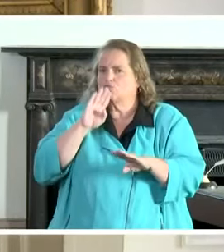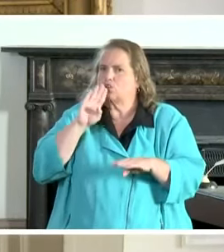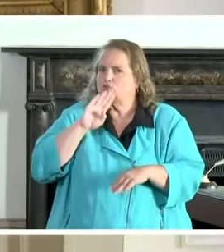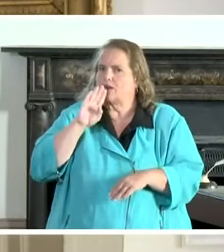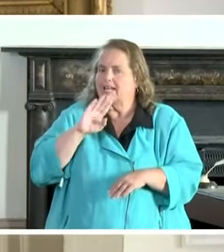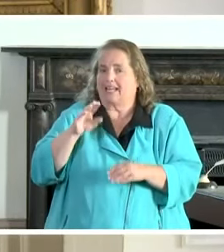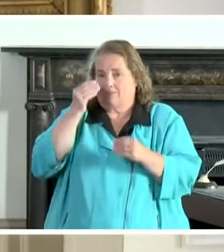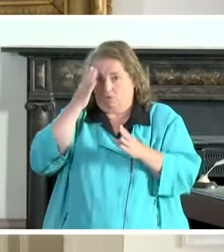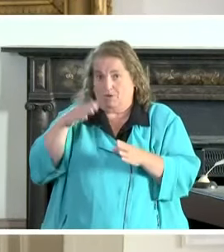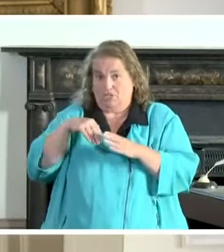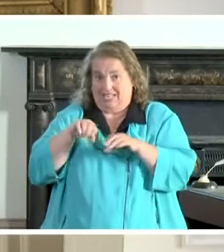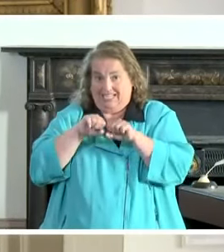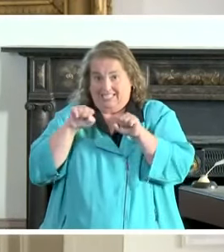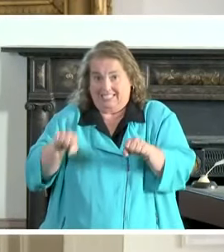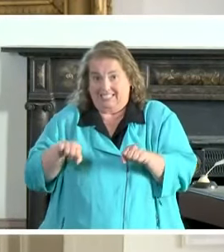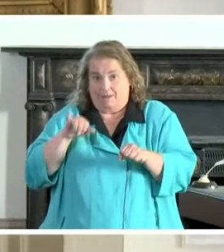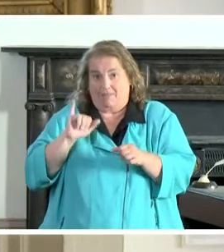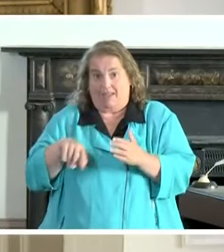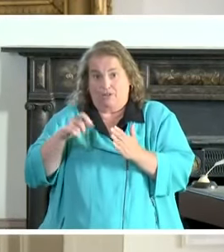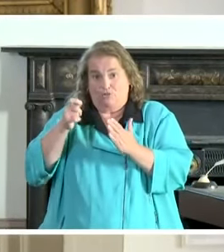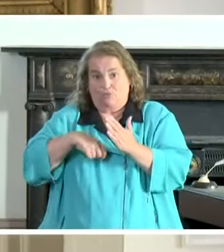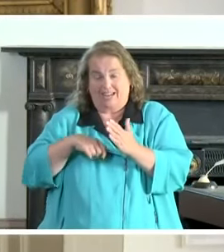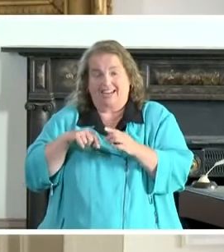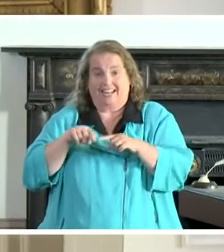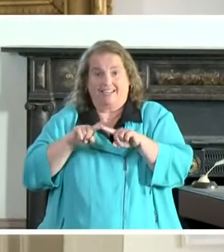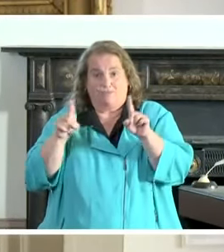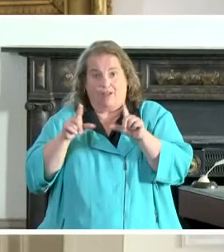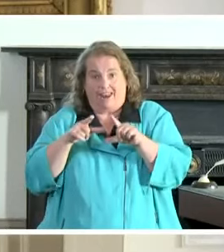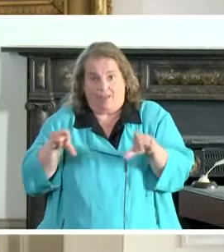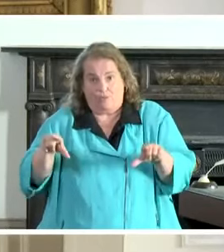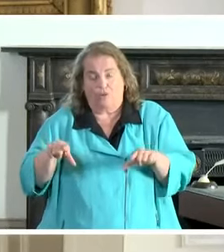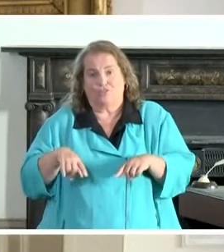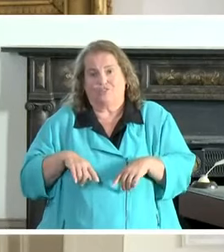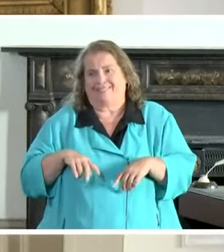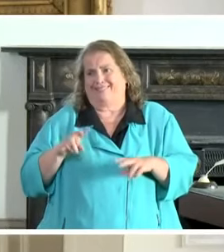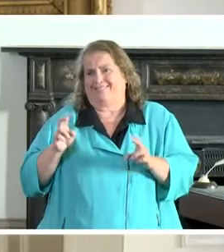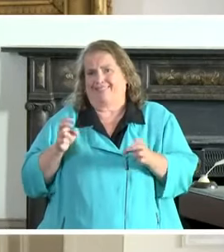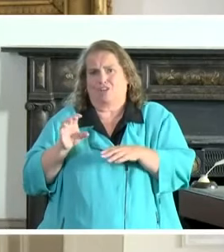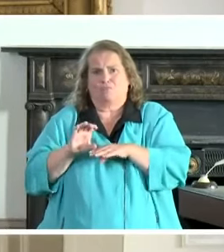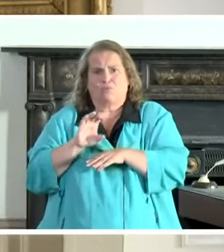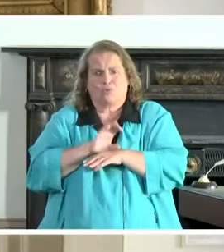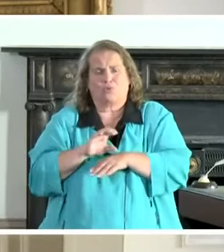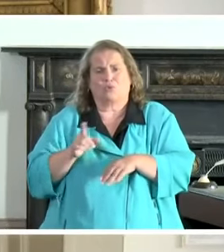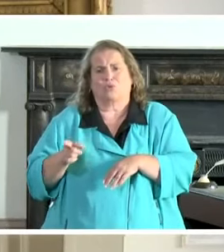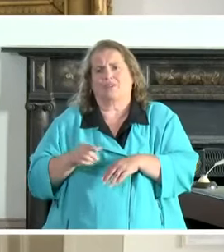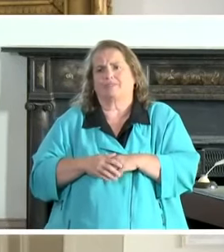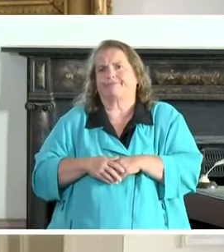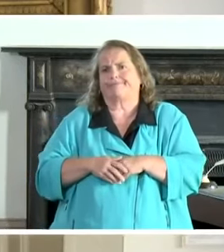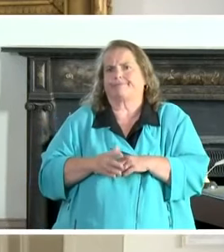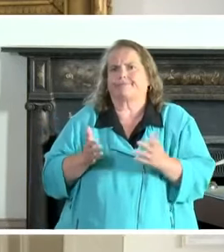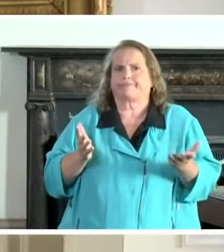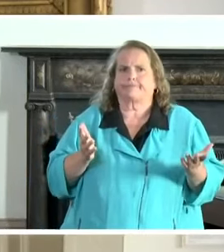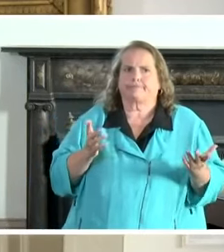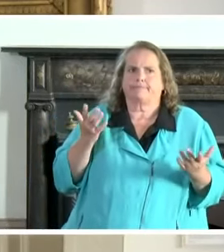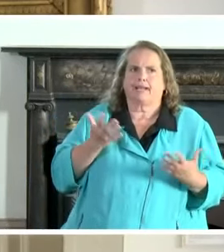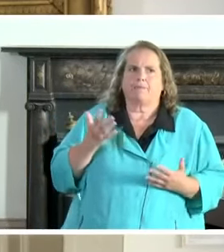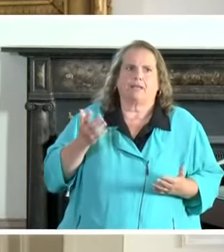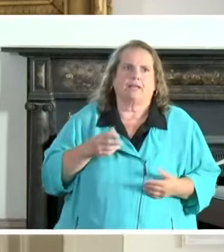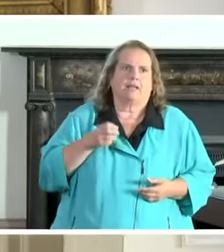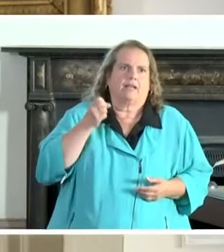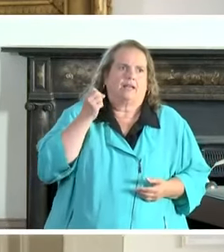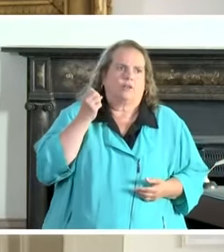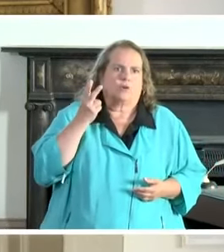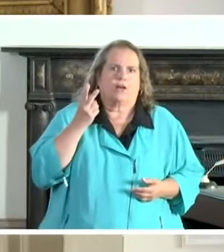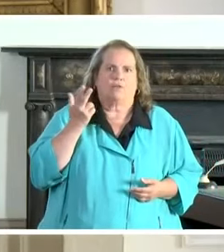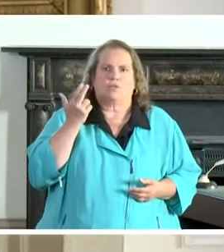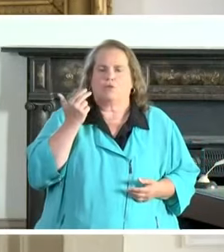in a system that is written in a different language. Uh, when there are, um, I believe dozens of reasons